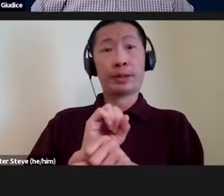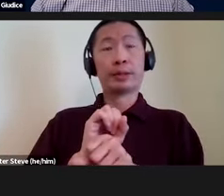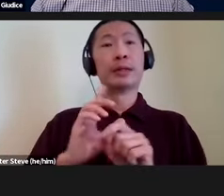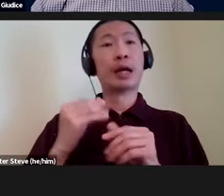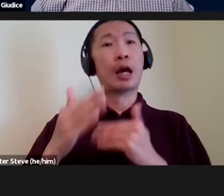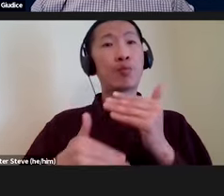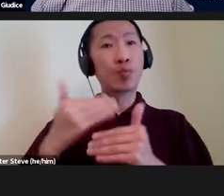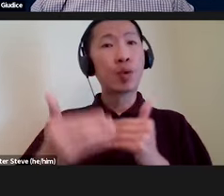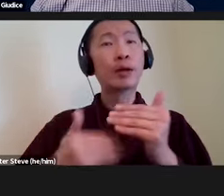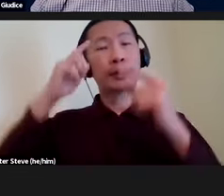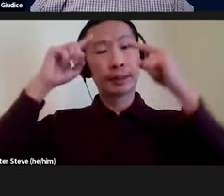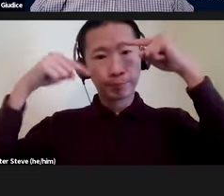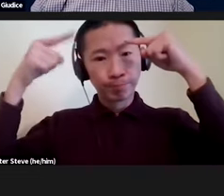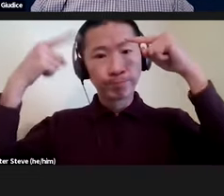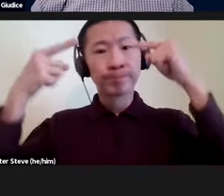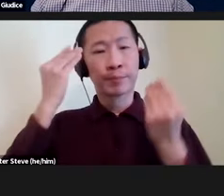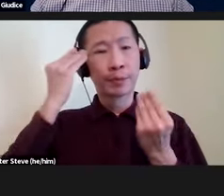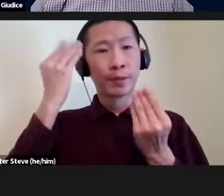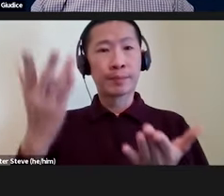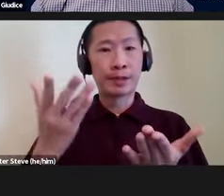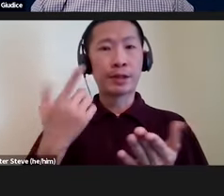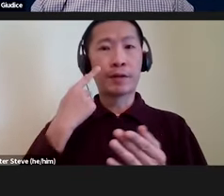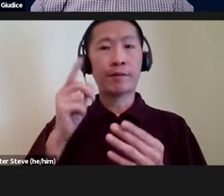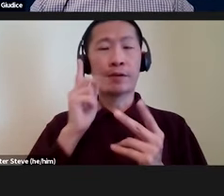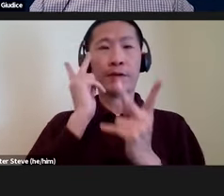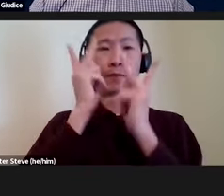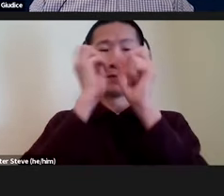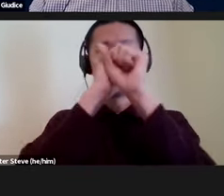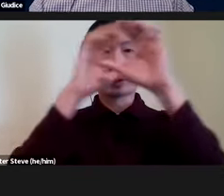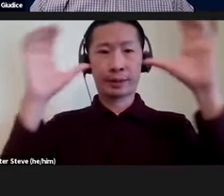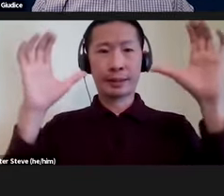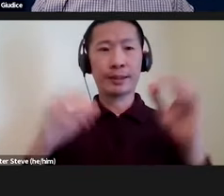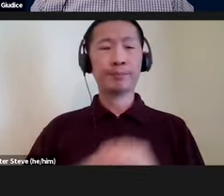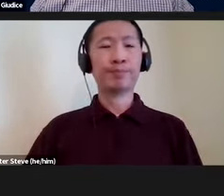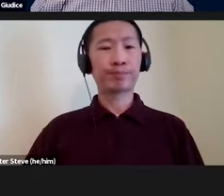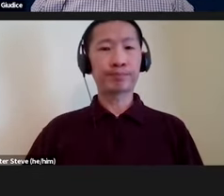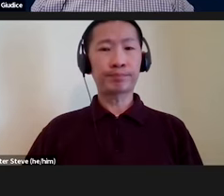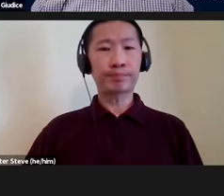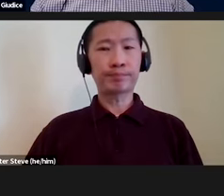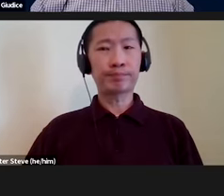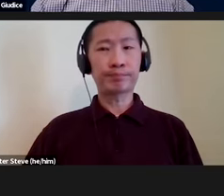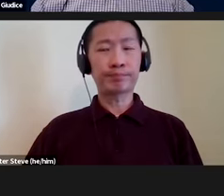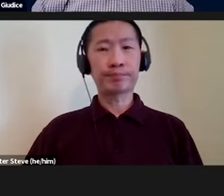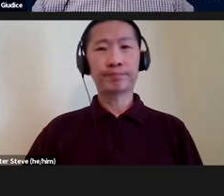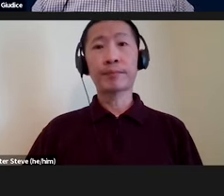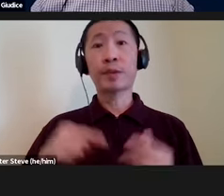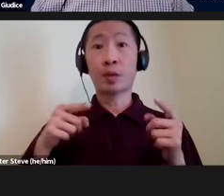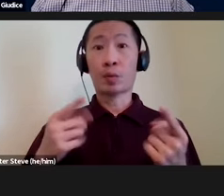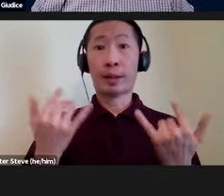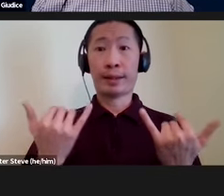processes information for visualization. And note that, while this,